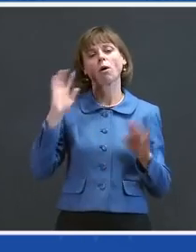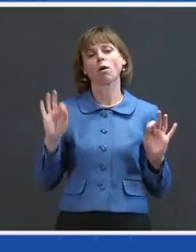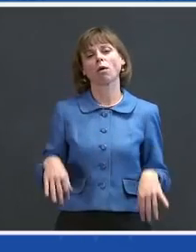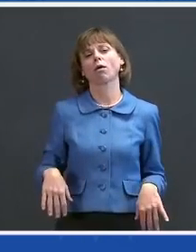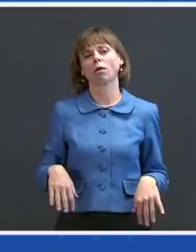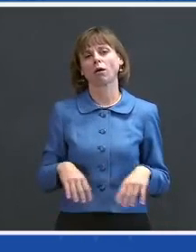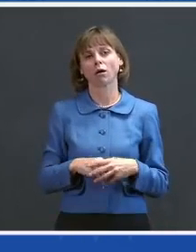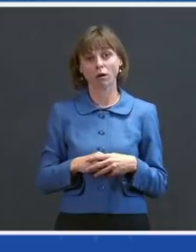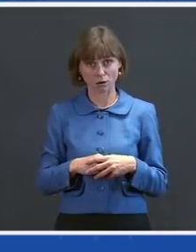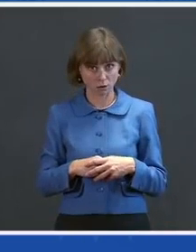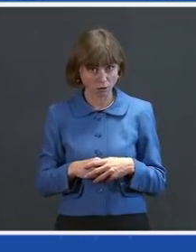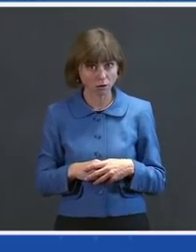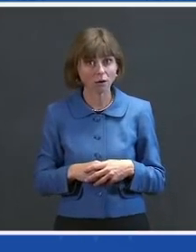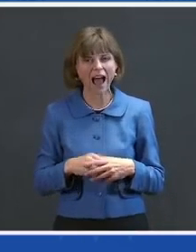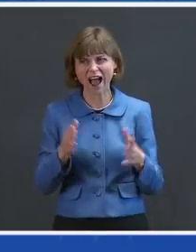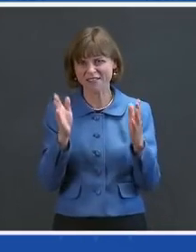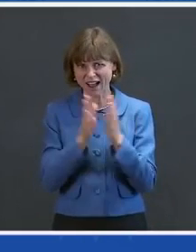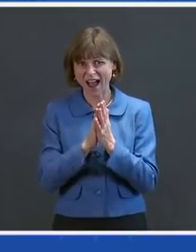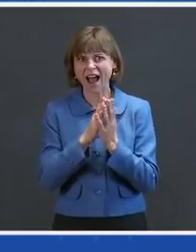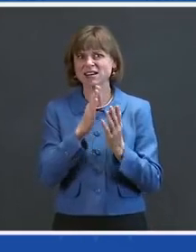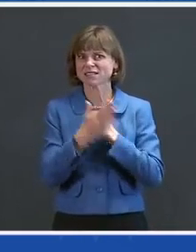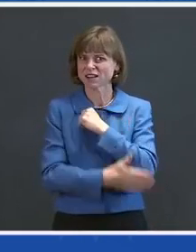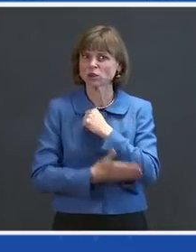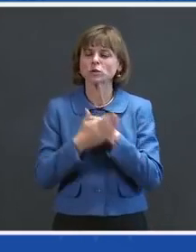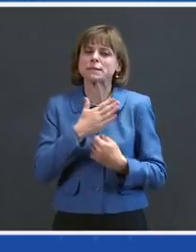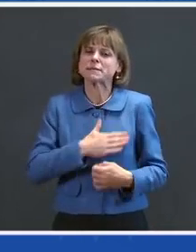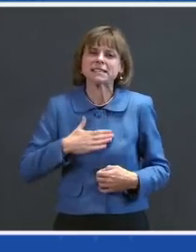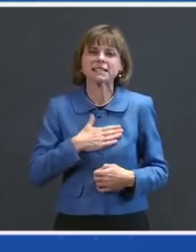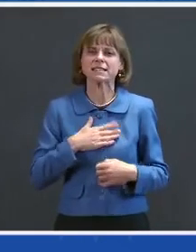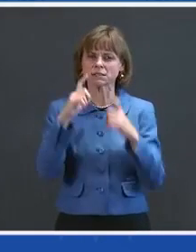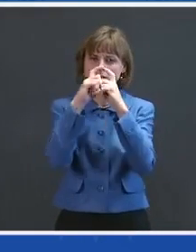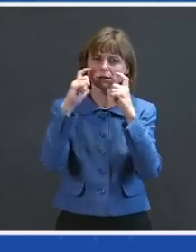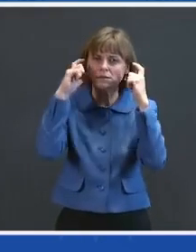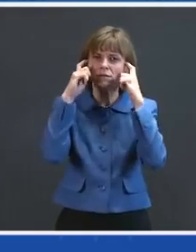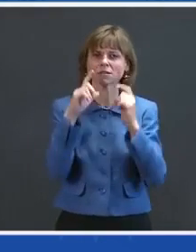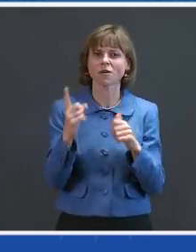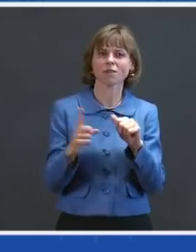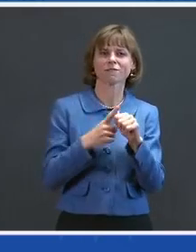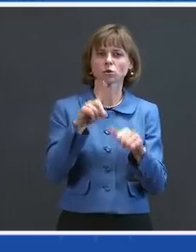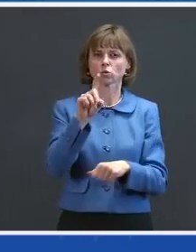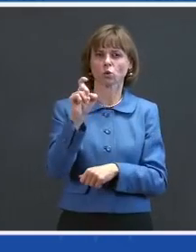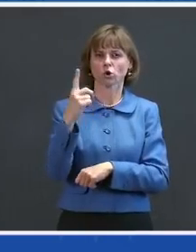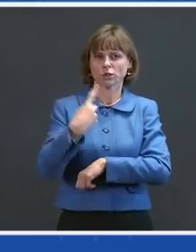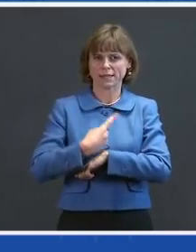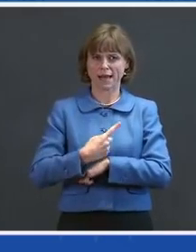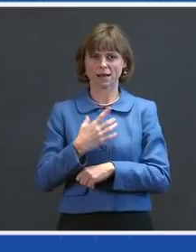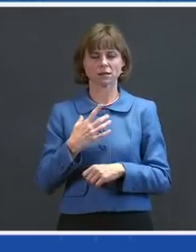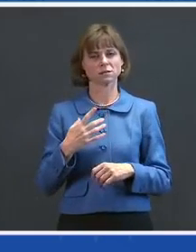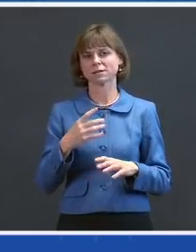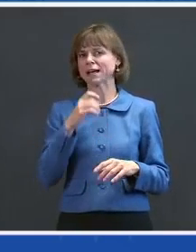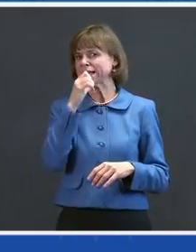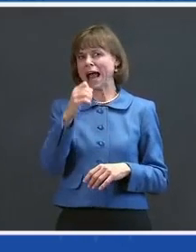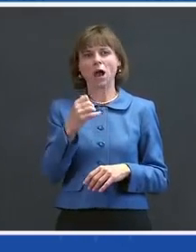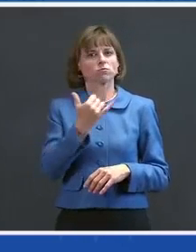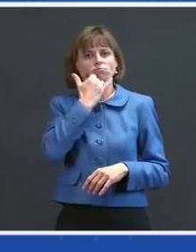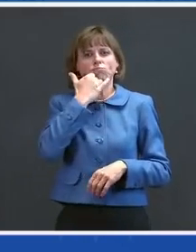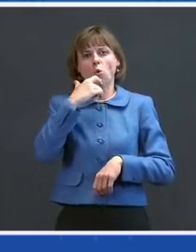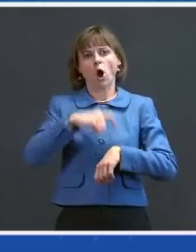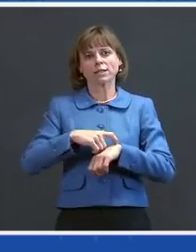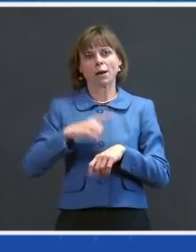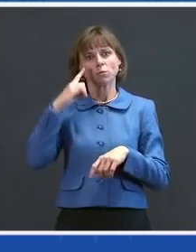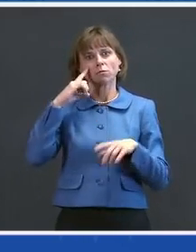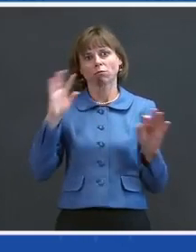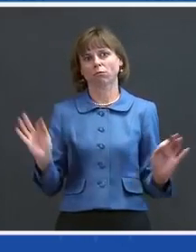I've asked the country to wear masks for my first 100 days in office. Now is not the time to let our guard down.